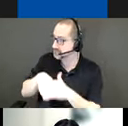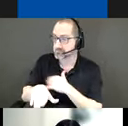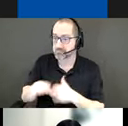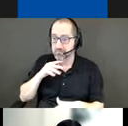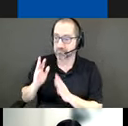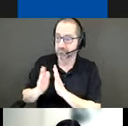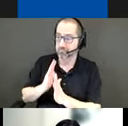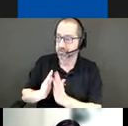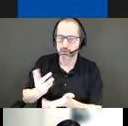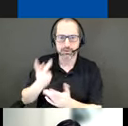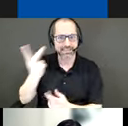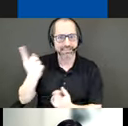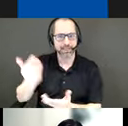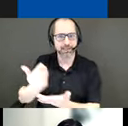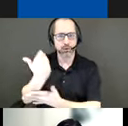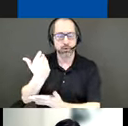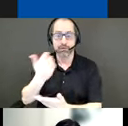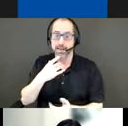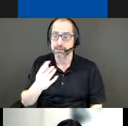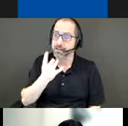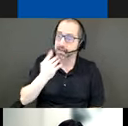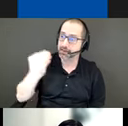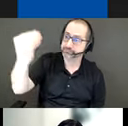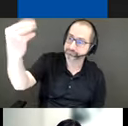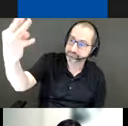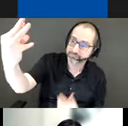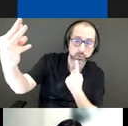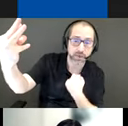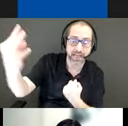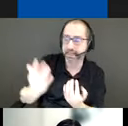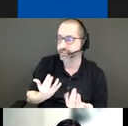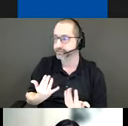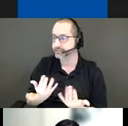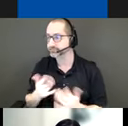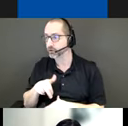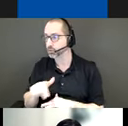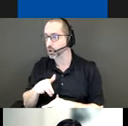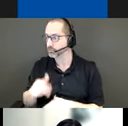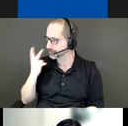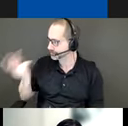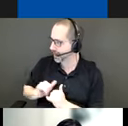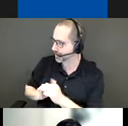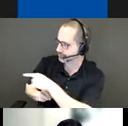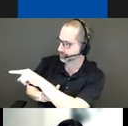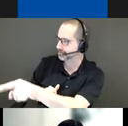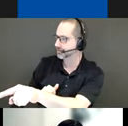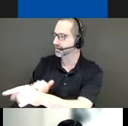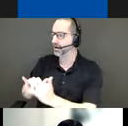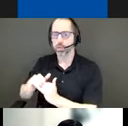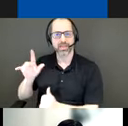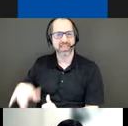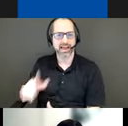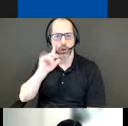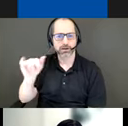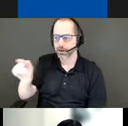traffic light to change you could read about someone's favorite place to walk or see an image of how this part of the shoreline looked over 100 years ago